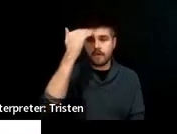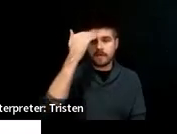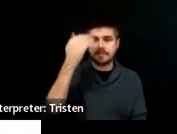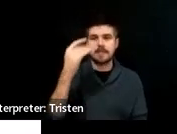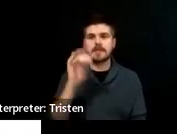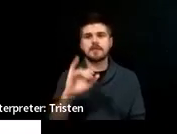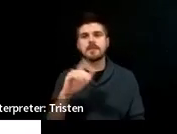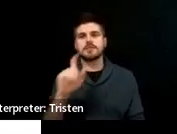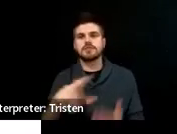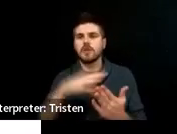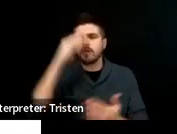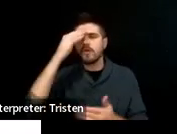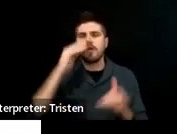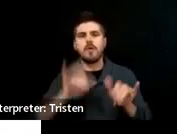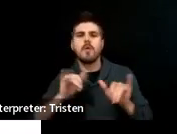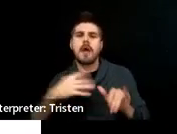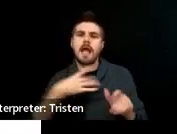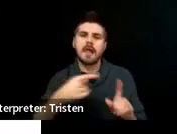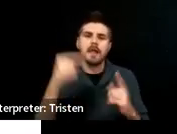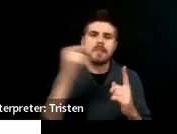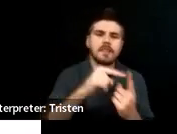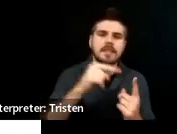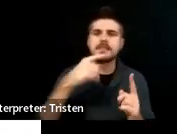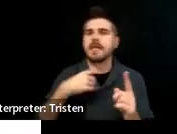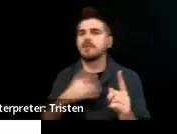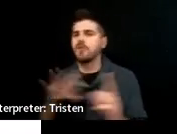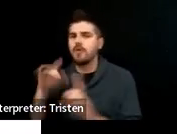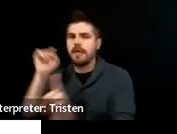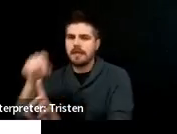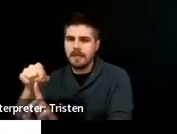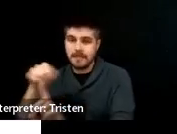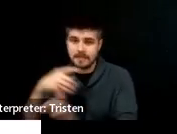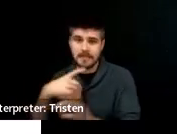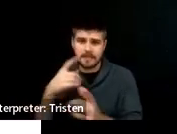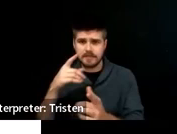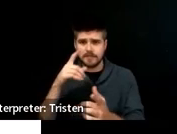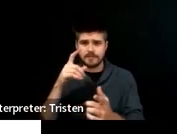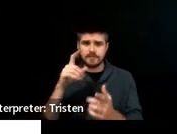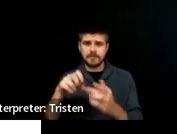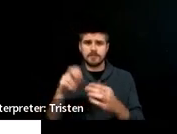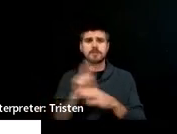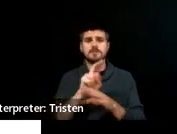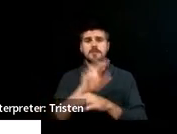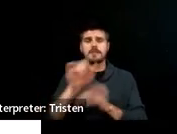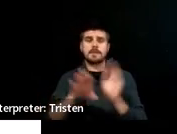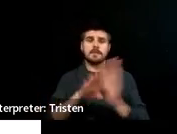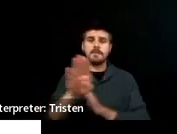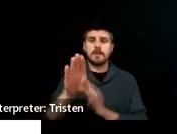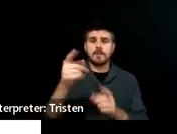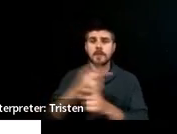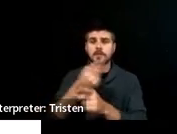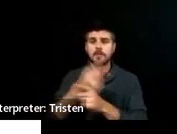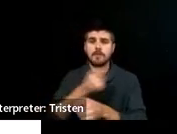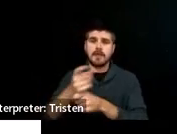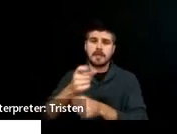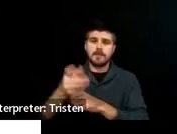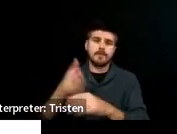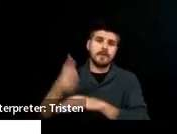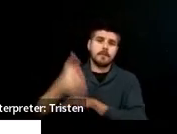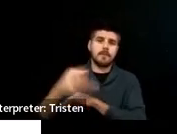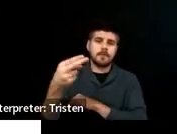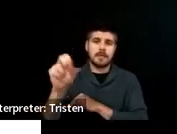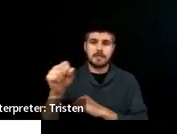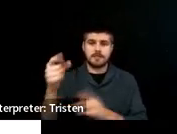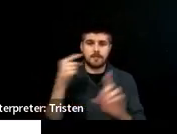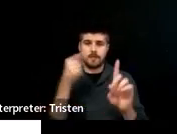this. They're going to learn that process. And it should be used to develop the appropriate annual and post-secondary goals. So,